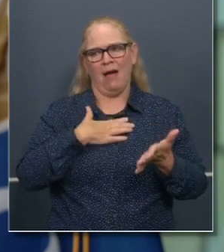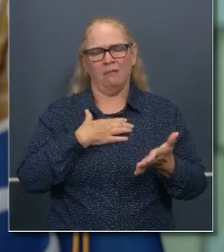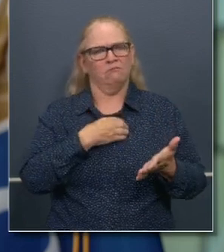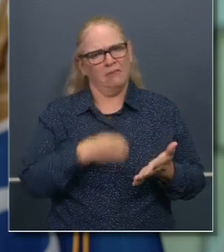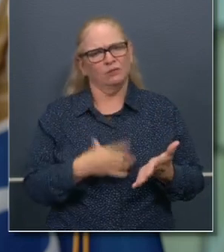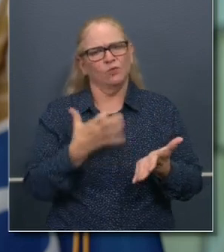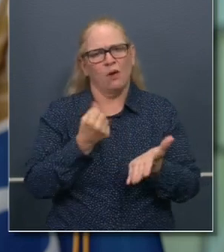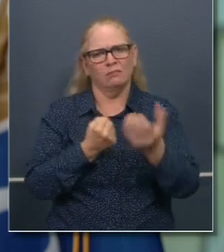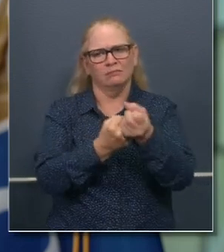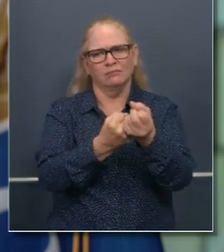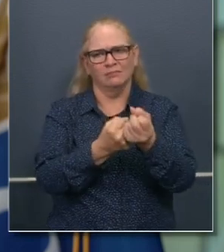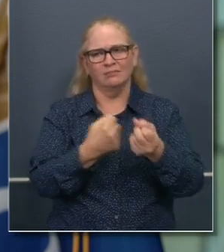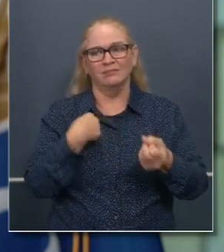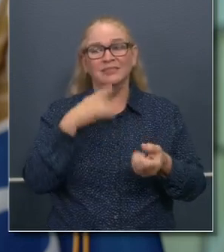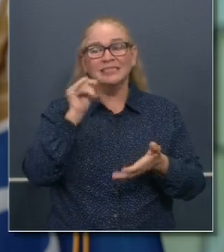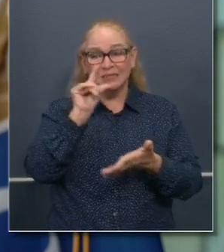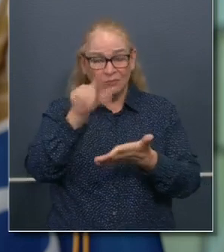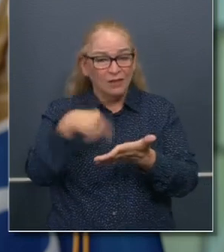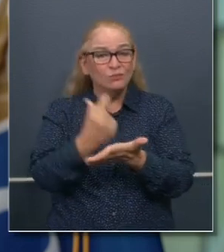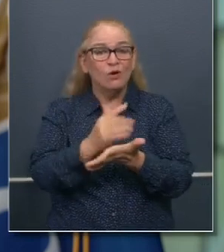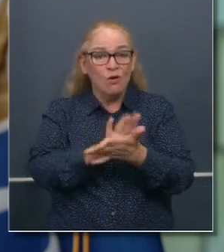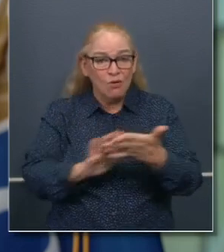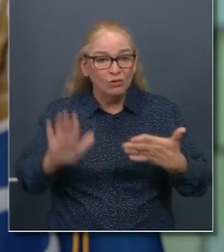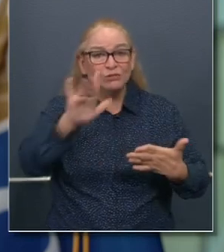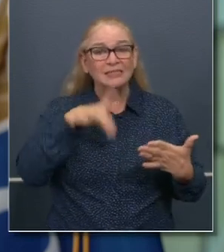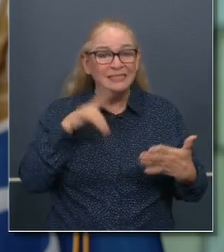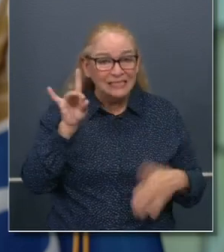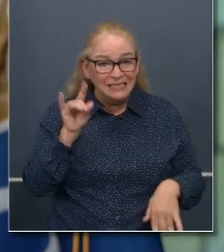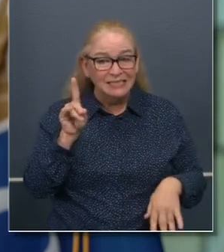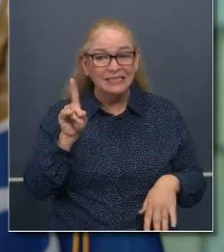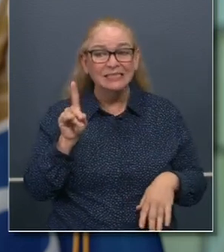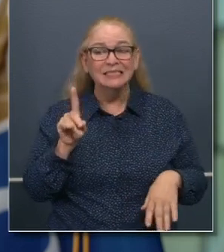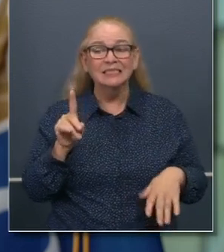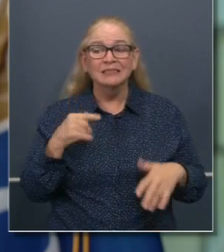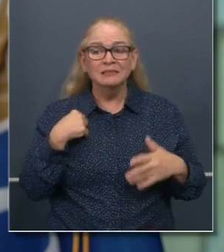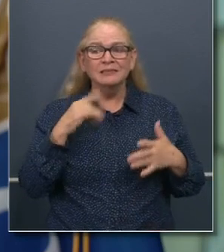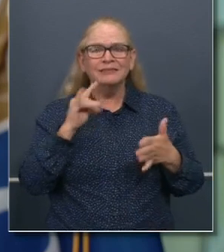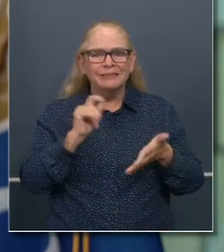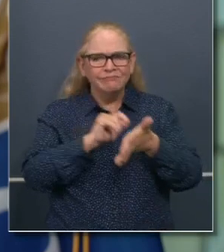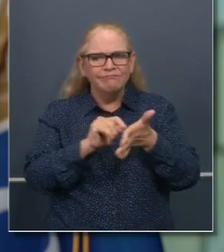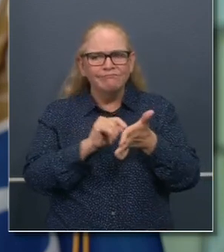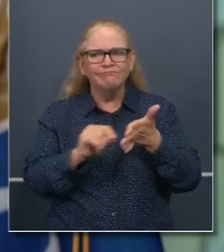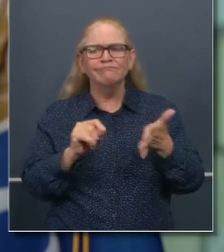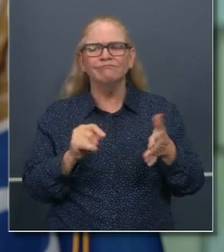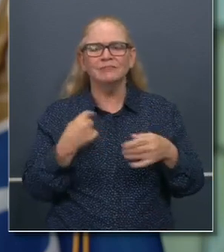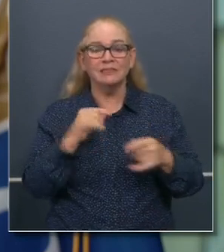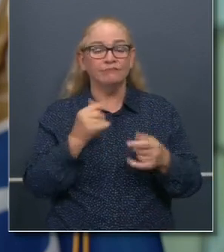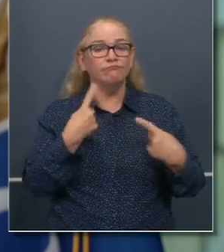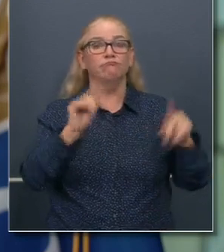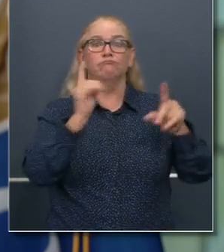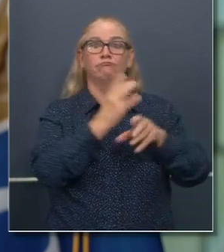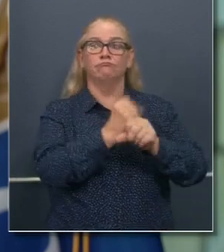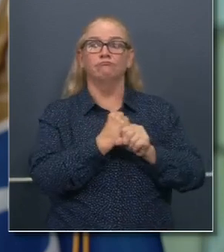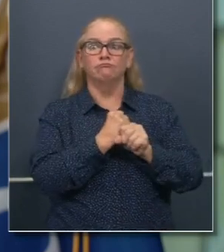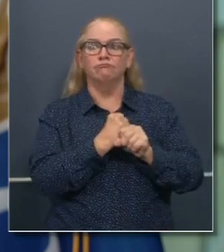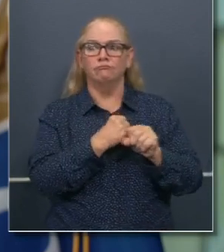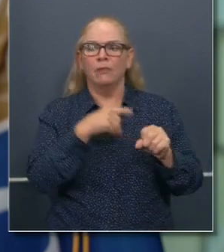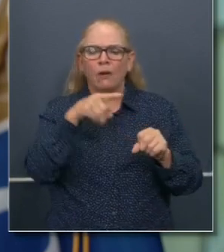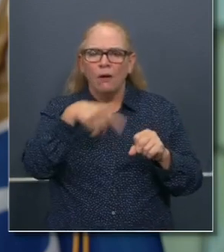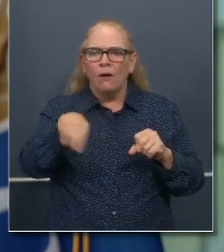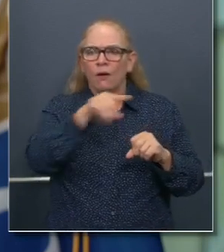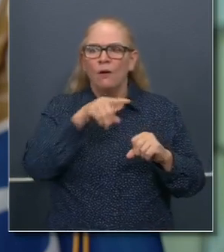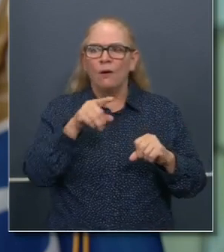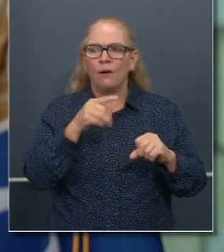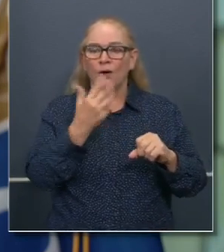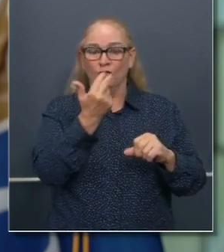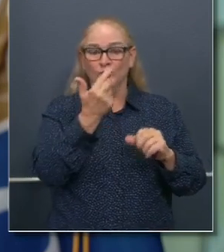Graduated from college, put pen to paper, was able to get 13 investors to invest a modest amount of money